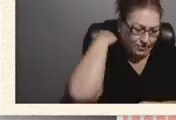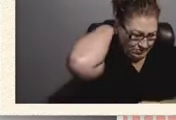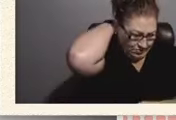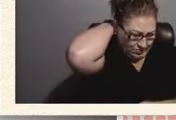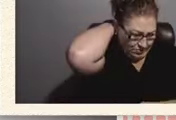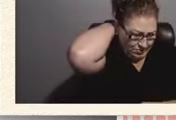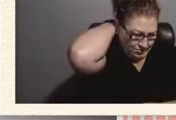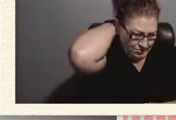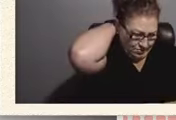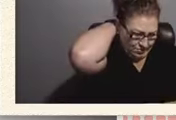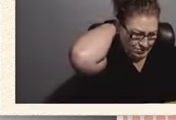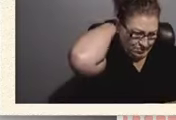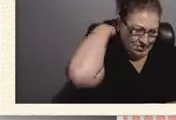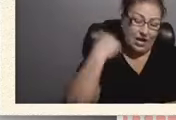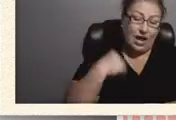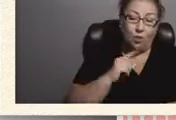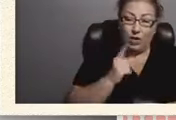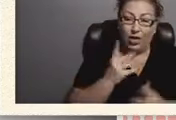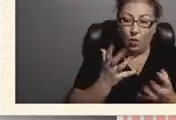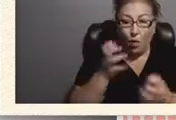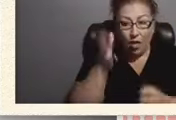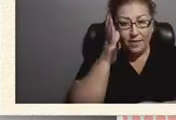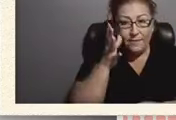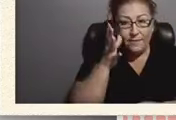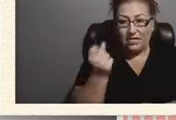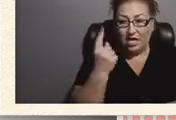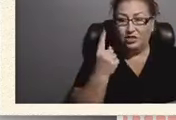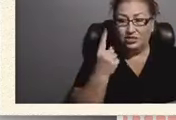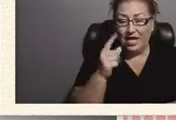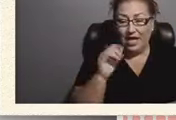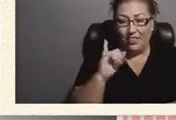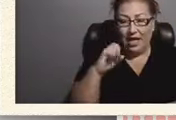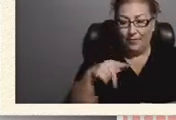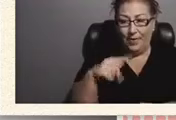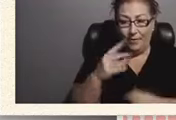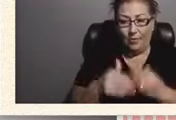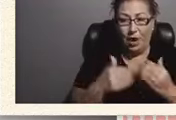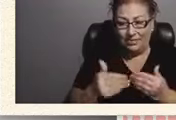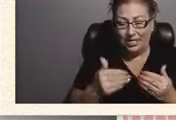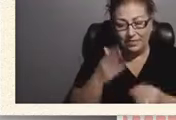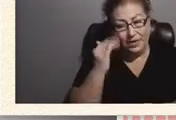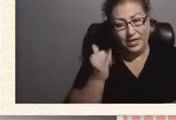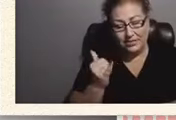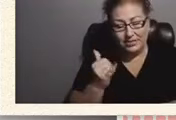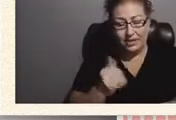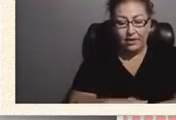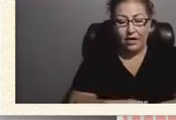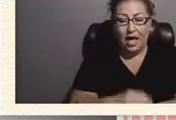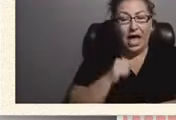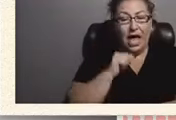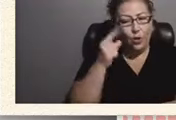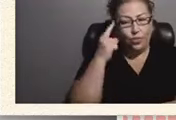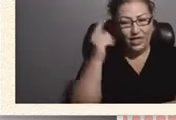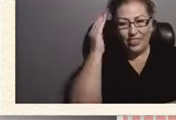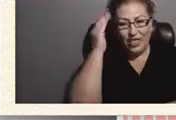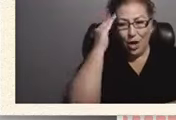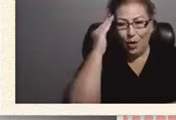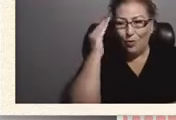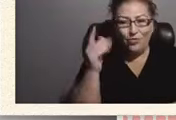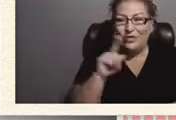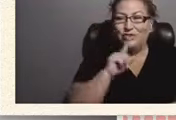i i really do want the parents to understand the iep process because i don't think they know they just don't know